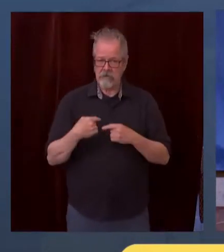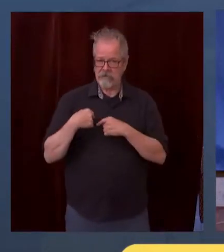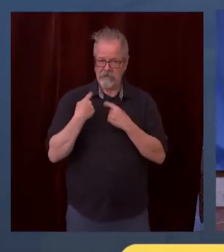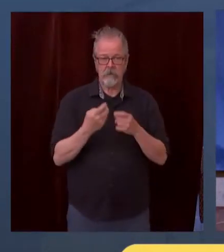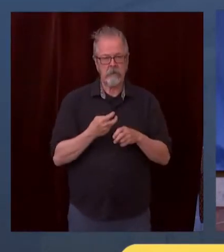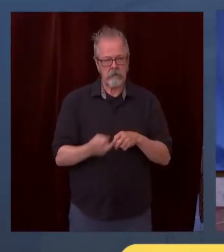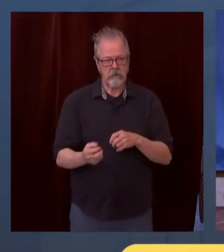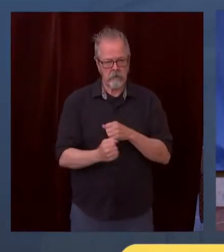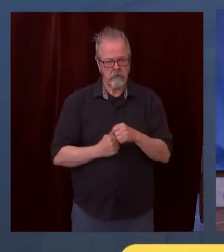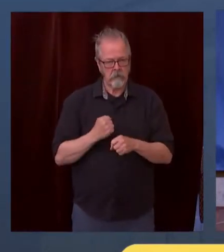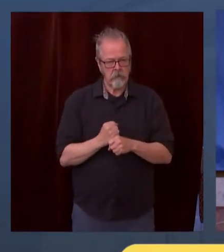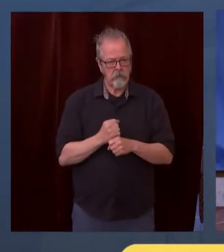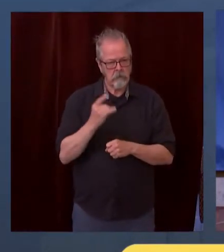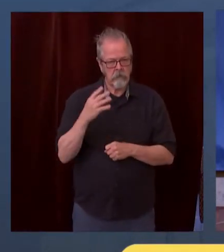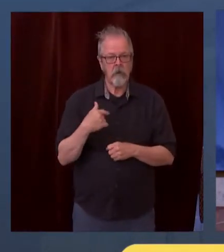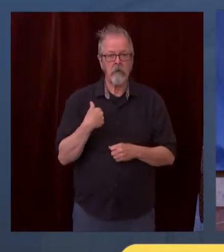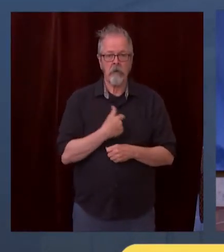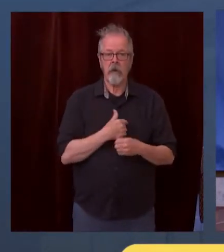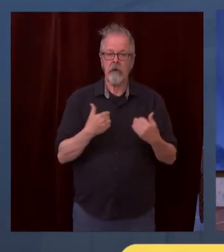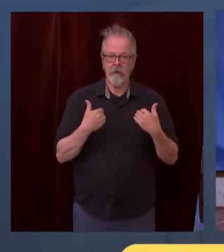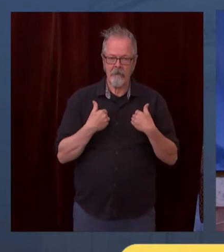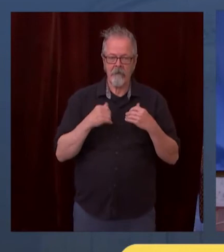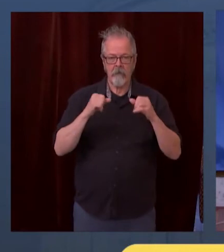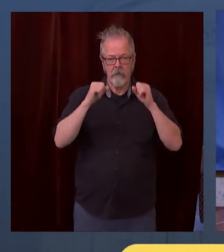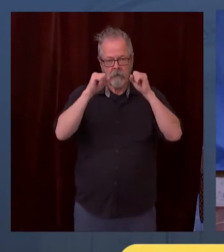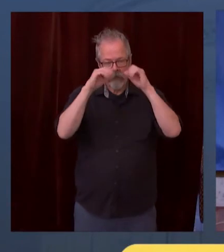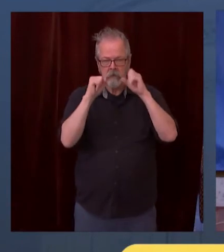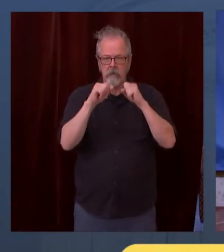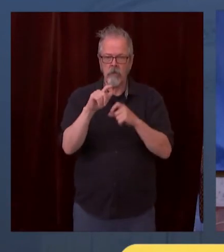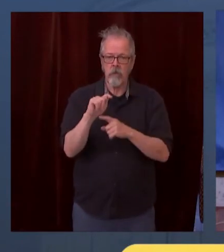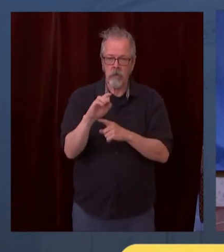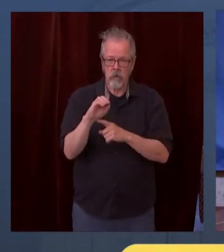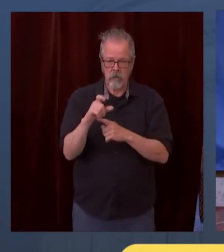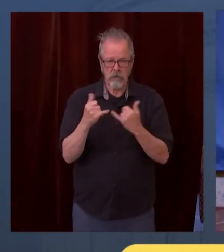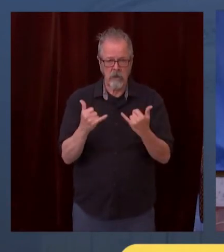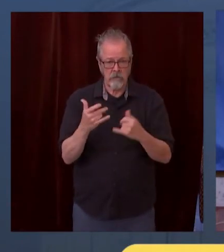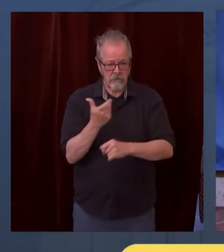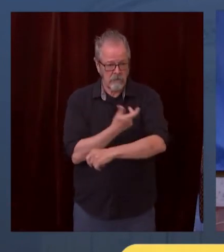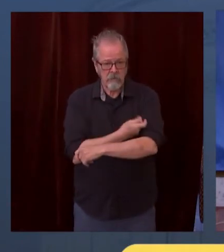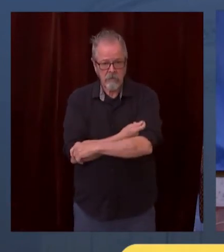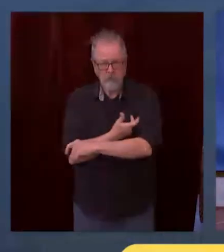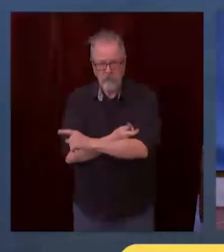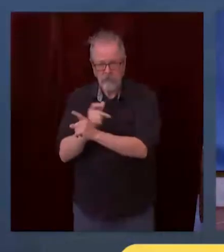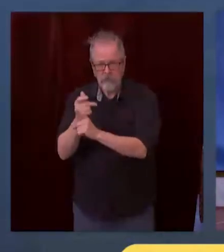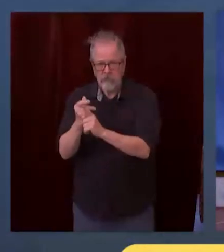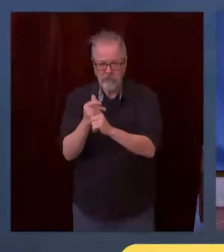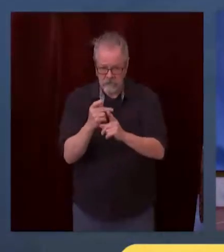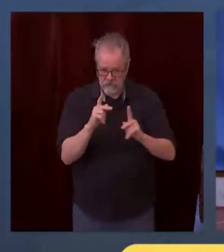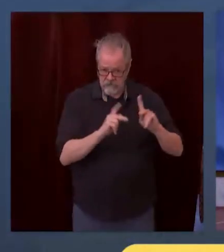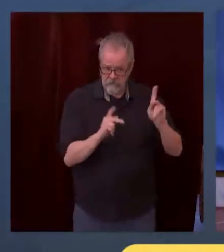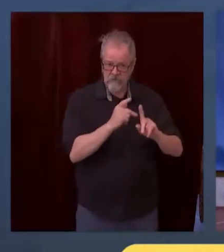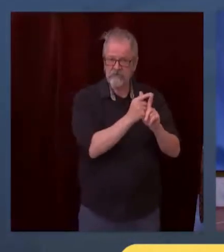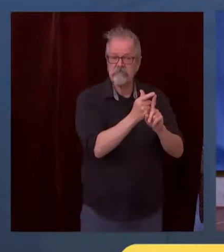now. That effort is continuing. But I do want to talk to you about the nature of the threat that we face today.